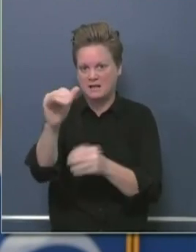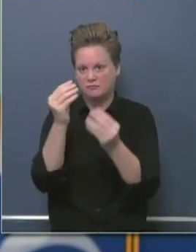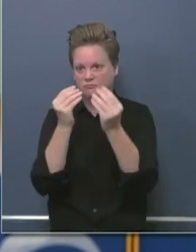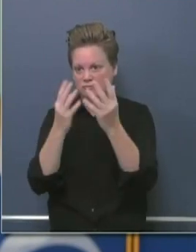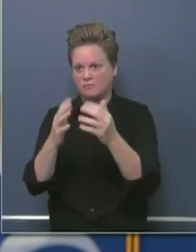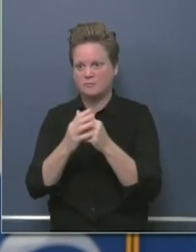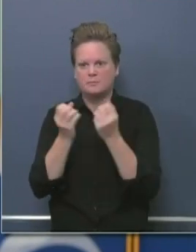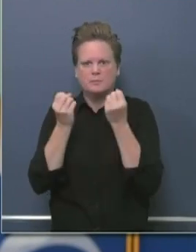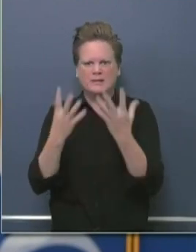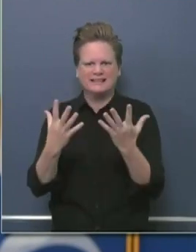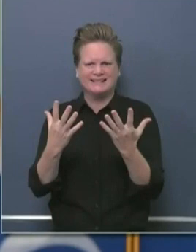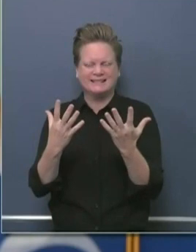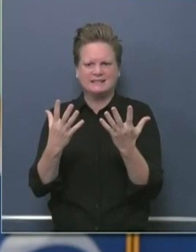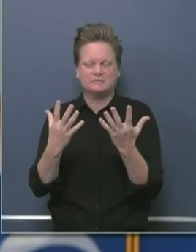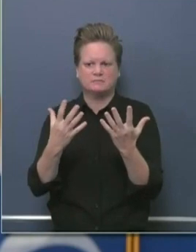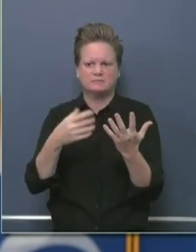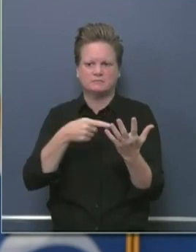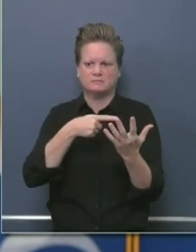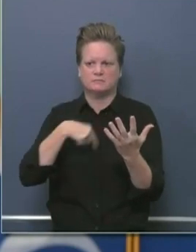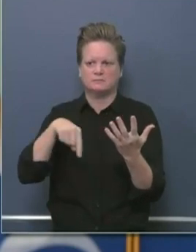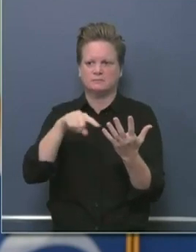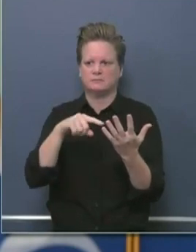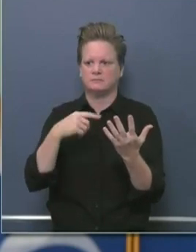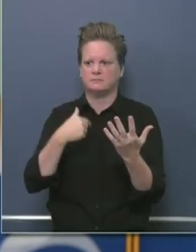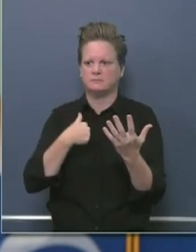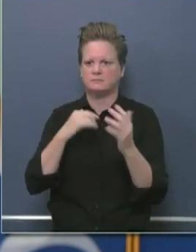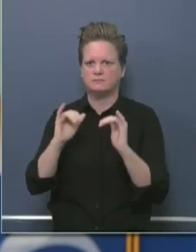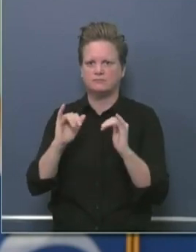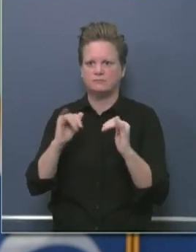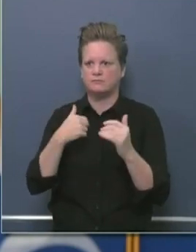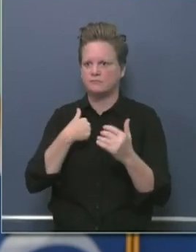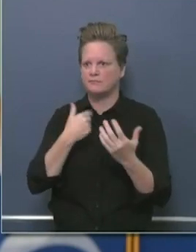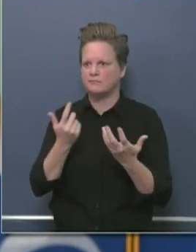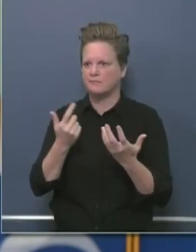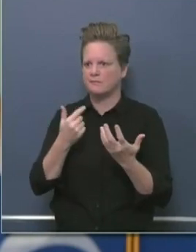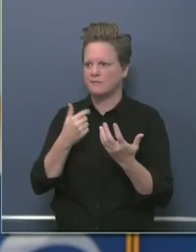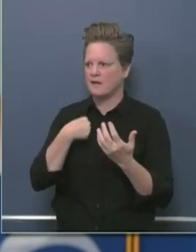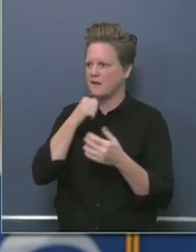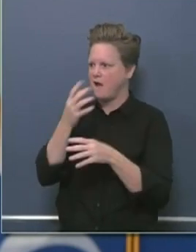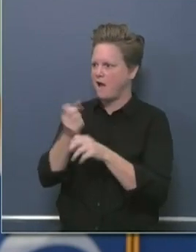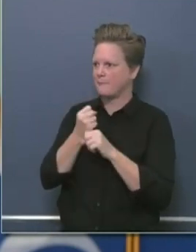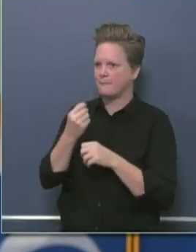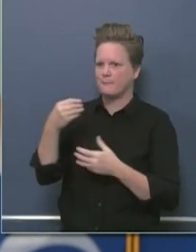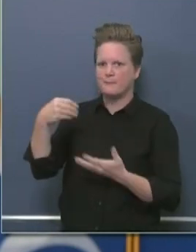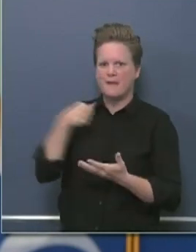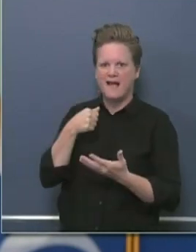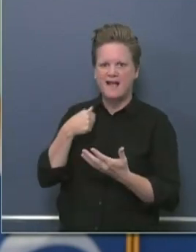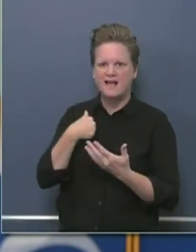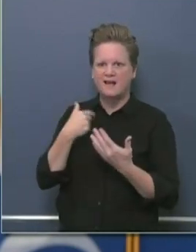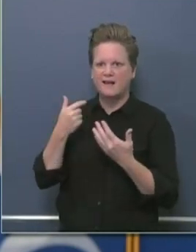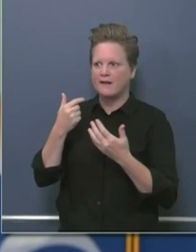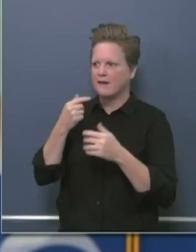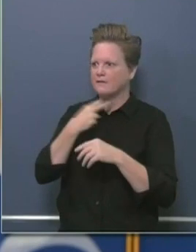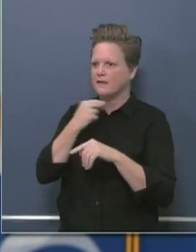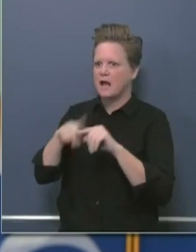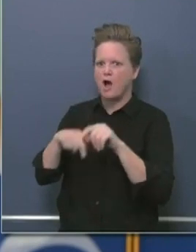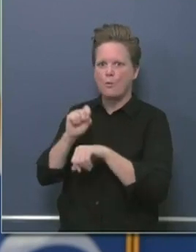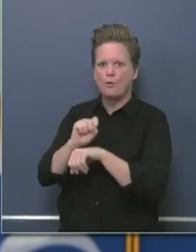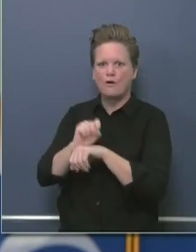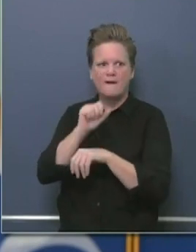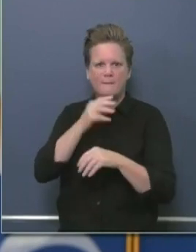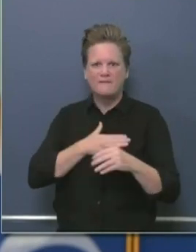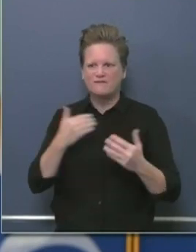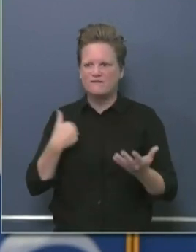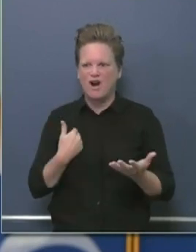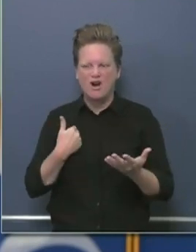10% fee assessed through no fault of our own, maybe just neglect, maybe naive about the penalty being so